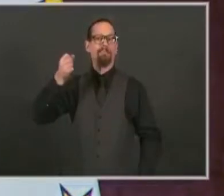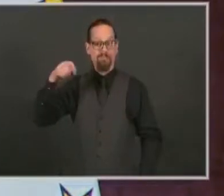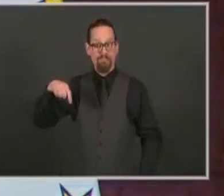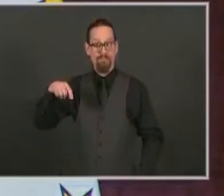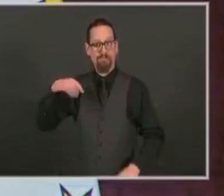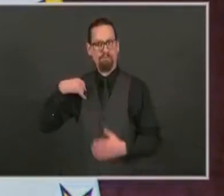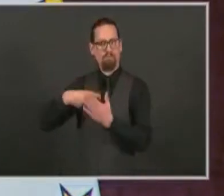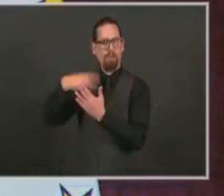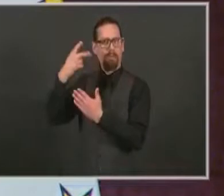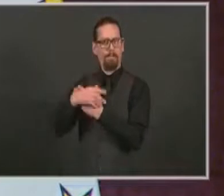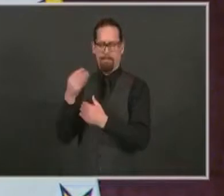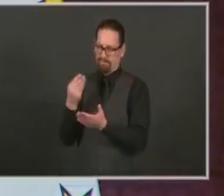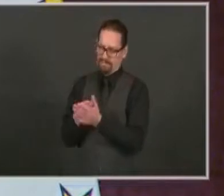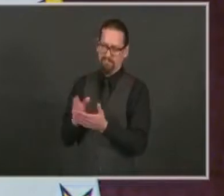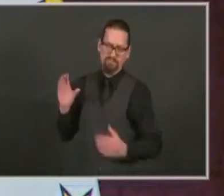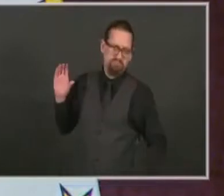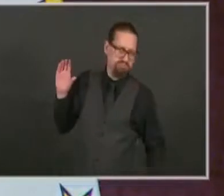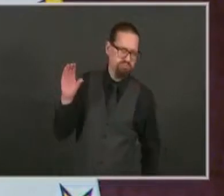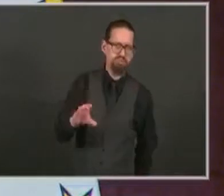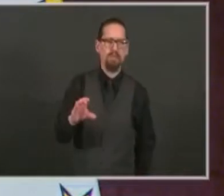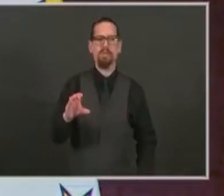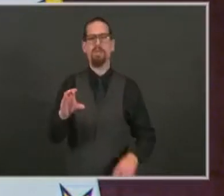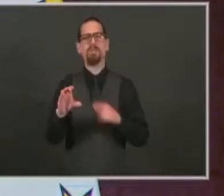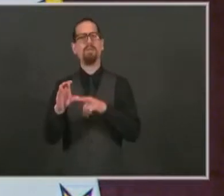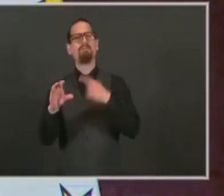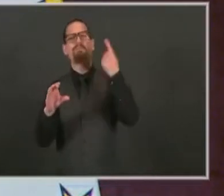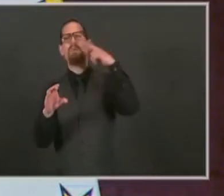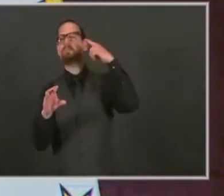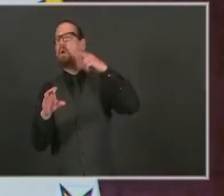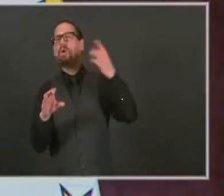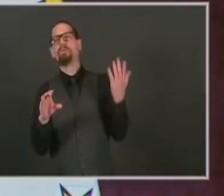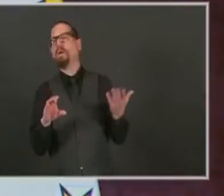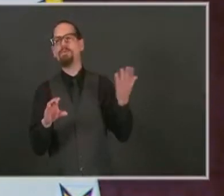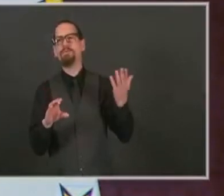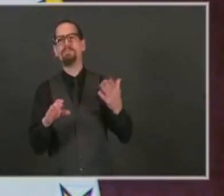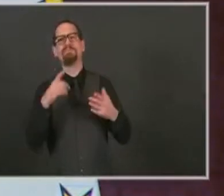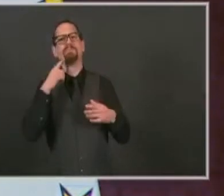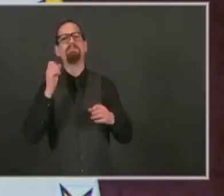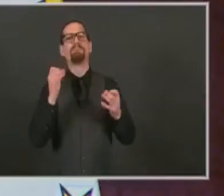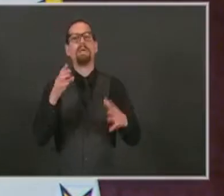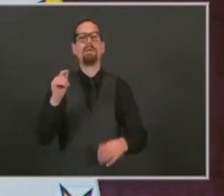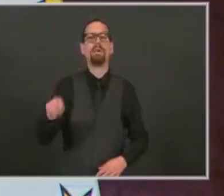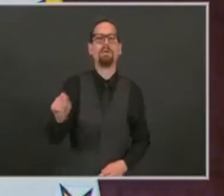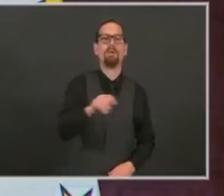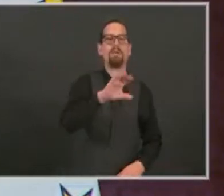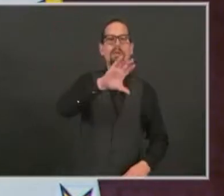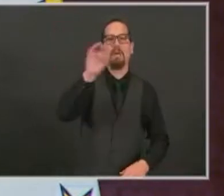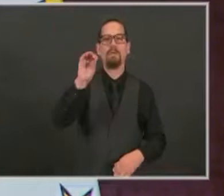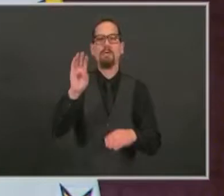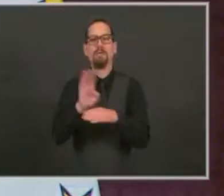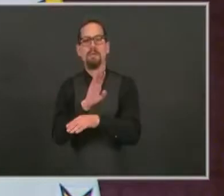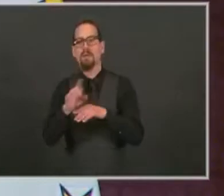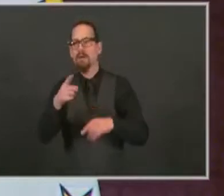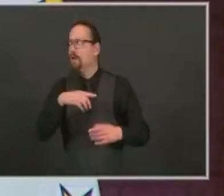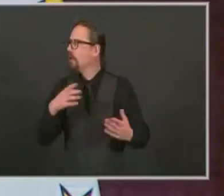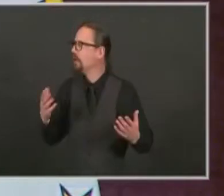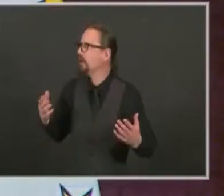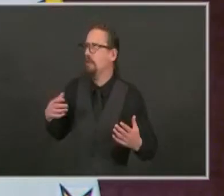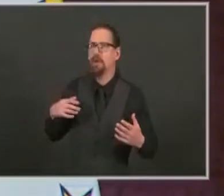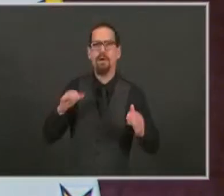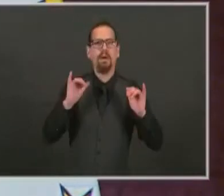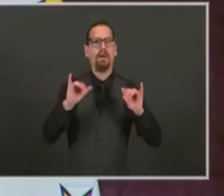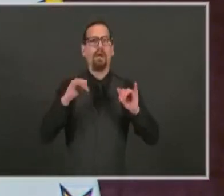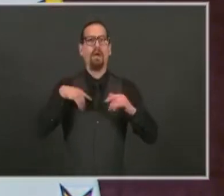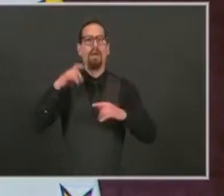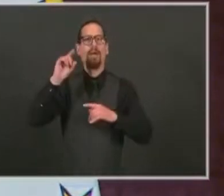meant to ensure that companies who are being put out of business or severely limited by